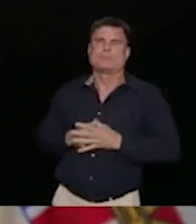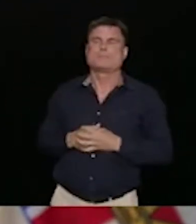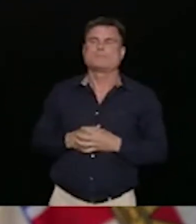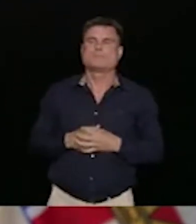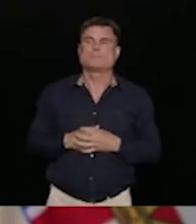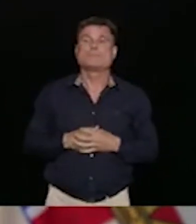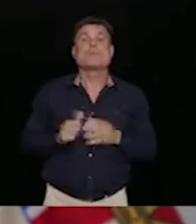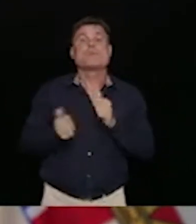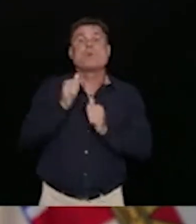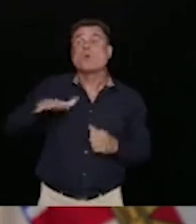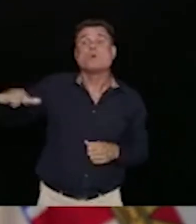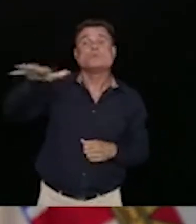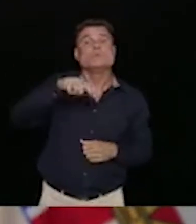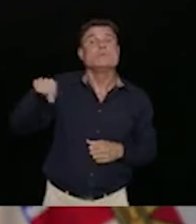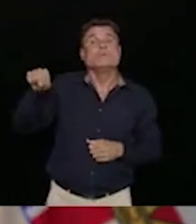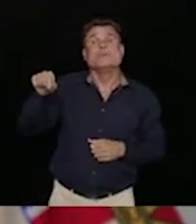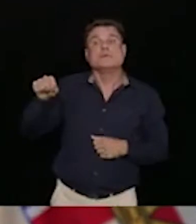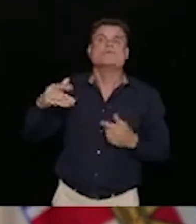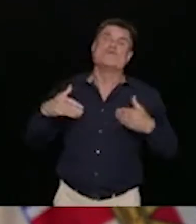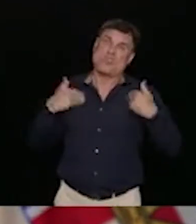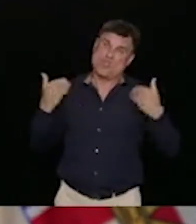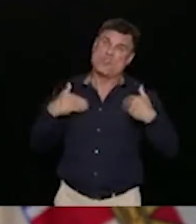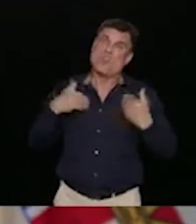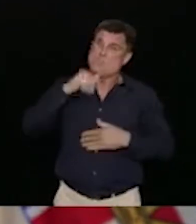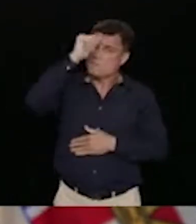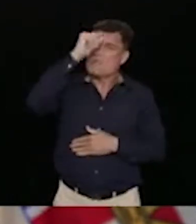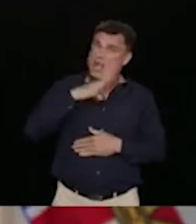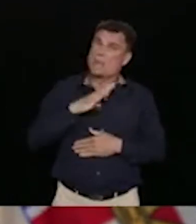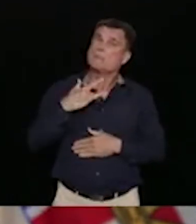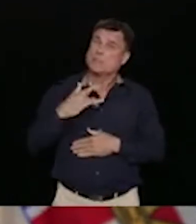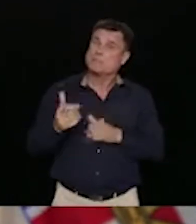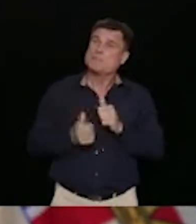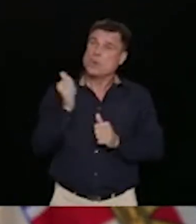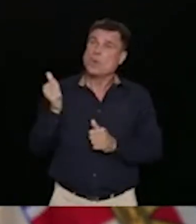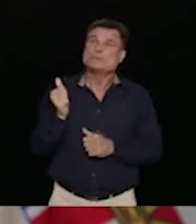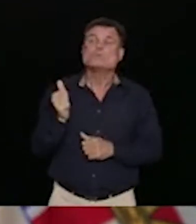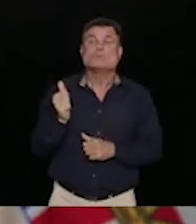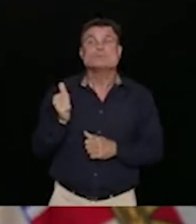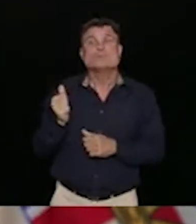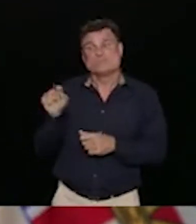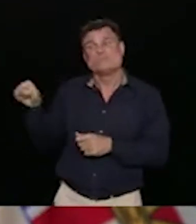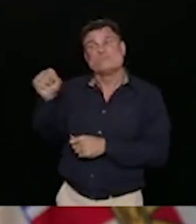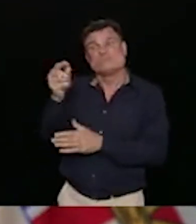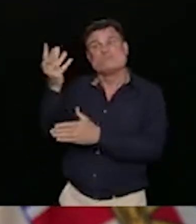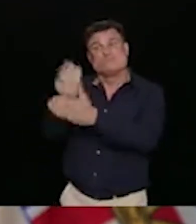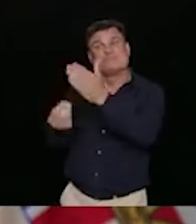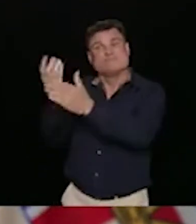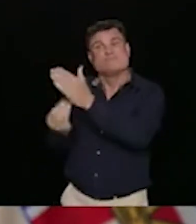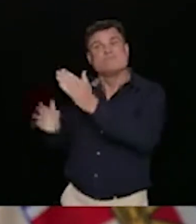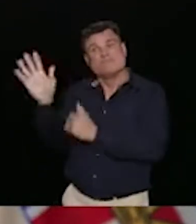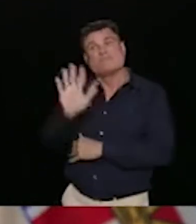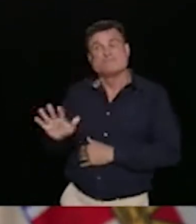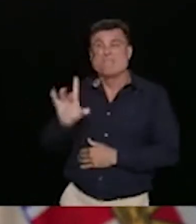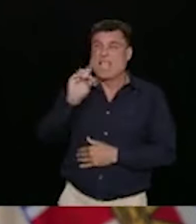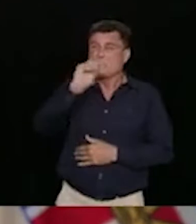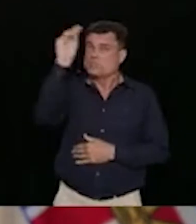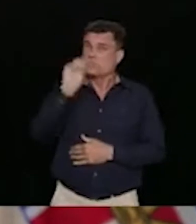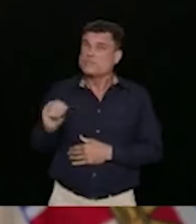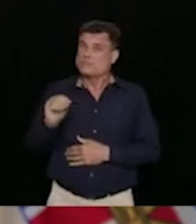young men. About 80% of people who died were men between the ages of 19 and 49.